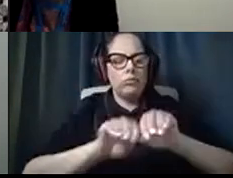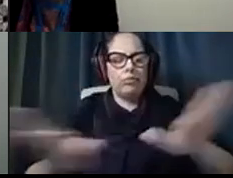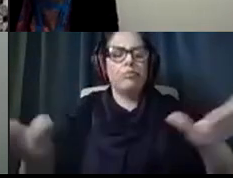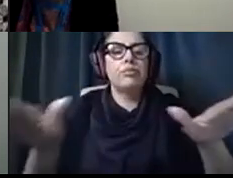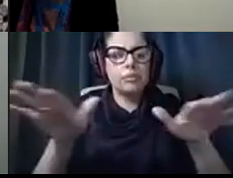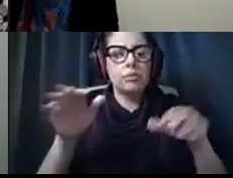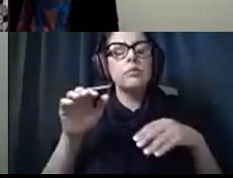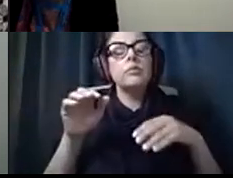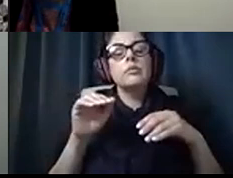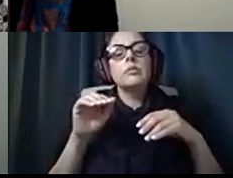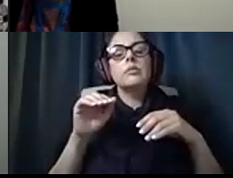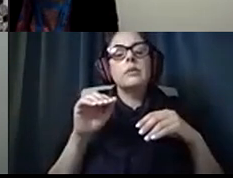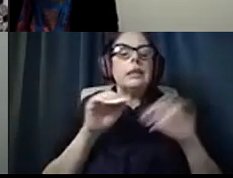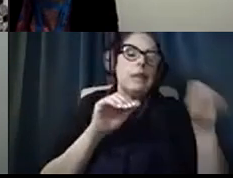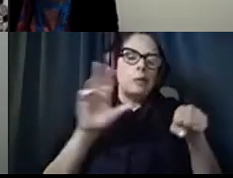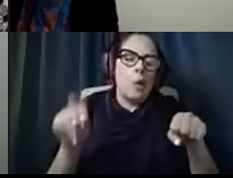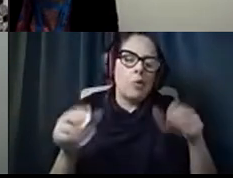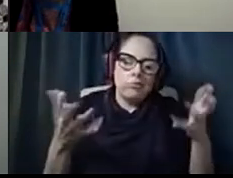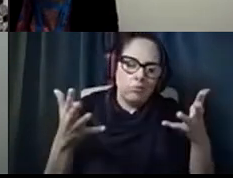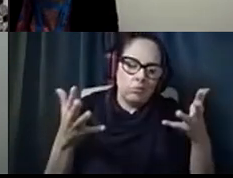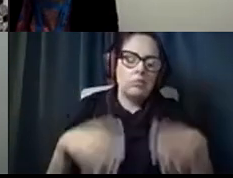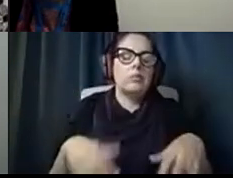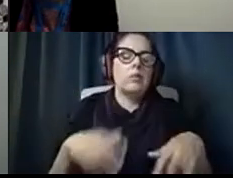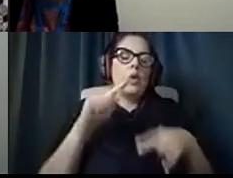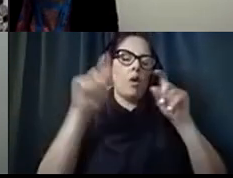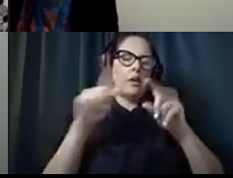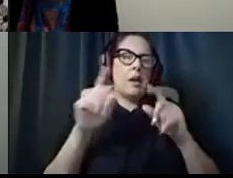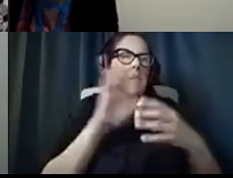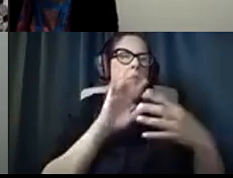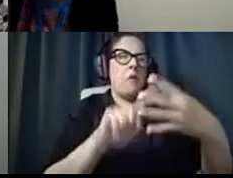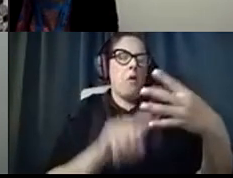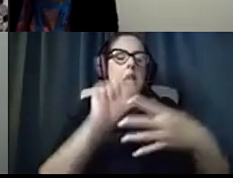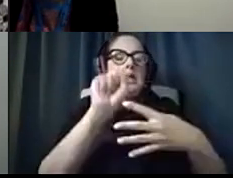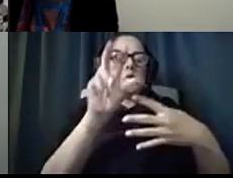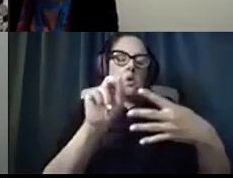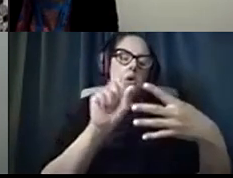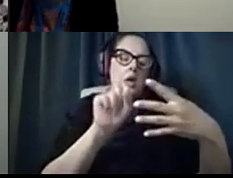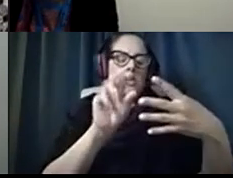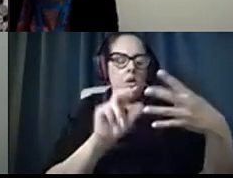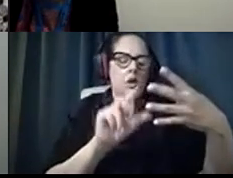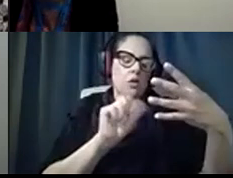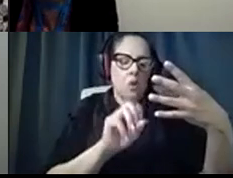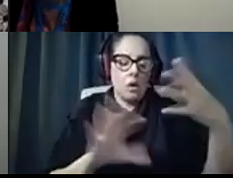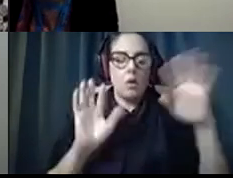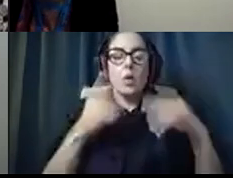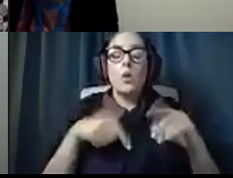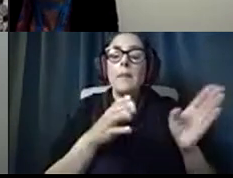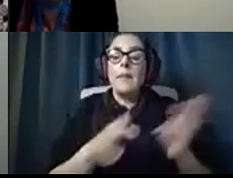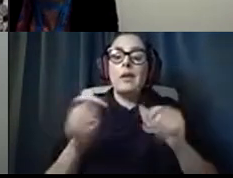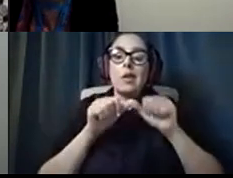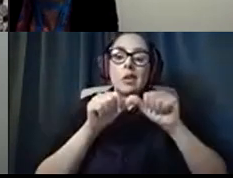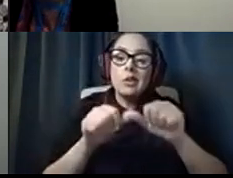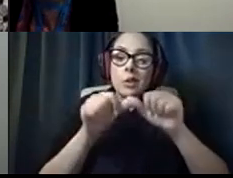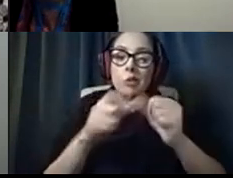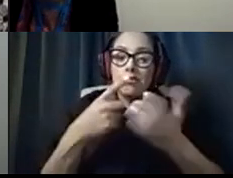It's a yes or no question. There's about four of them. And we plan to continue the